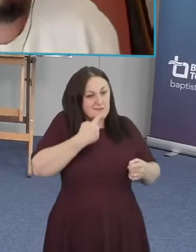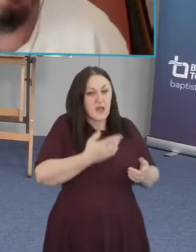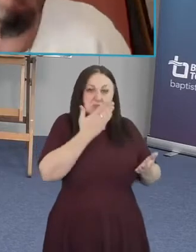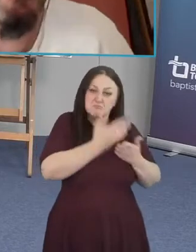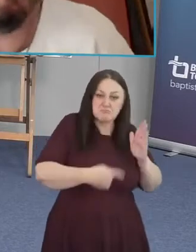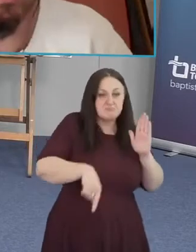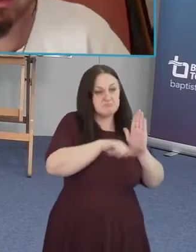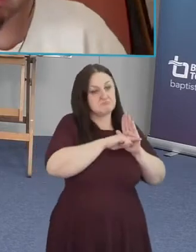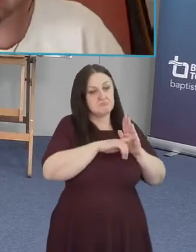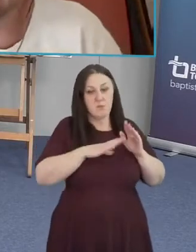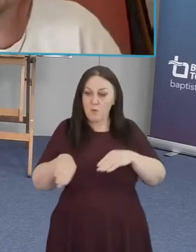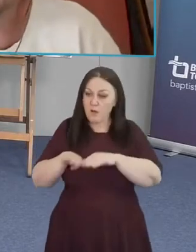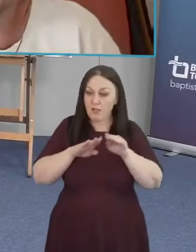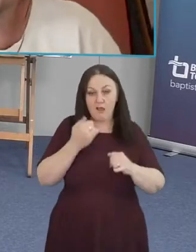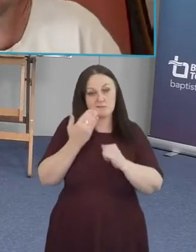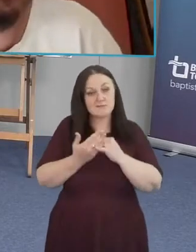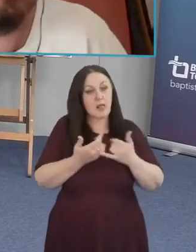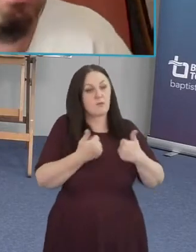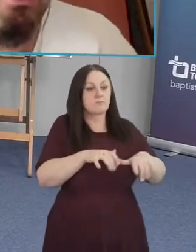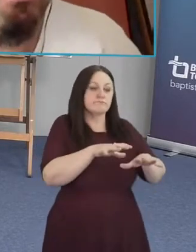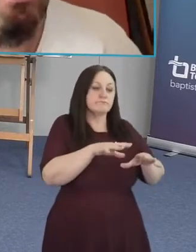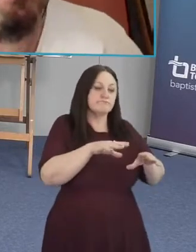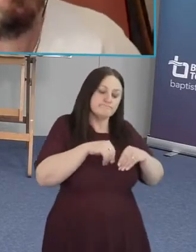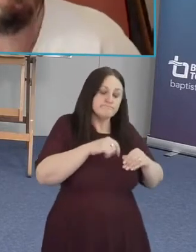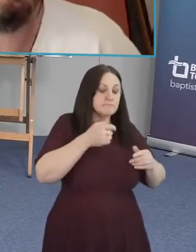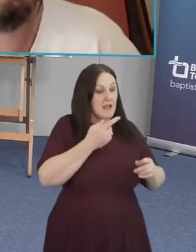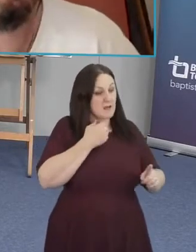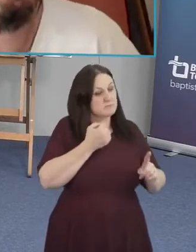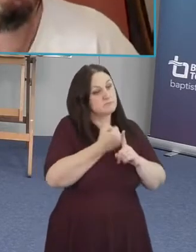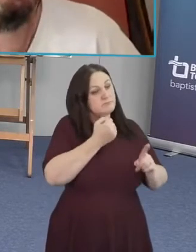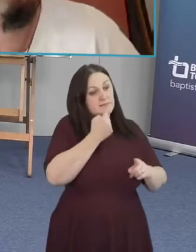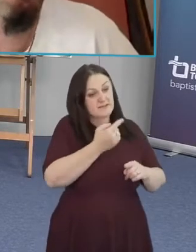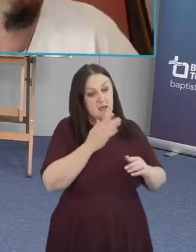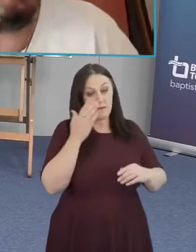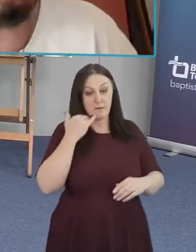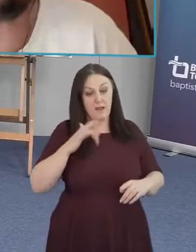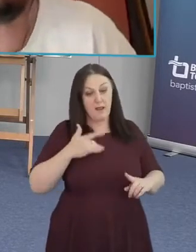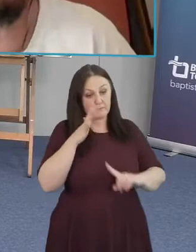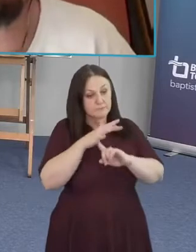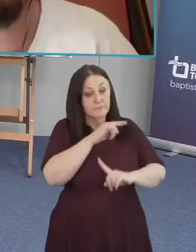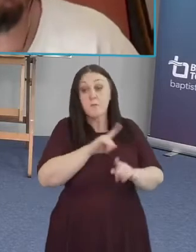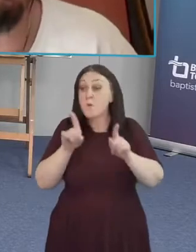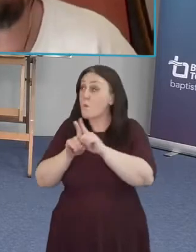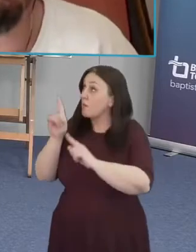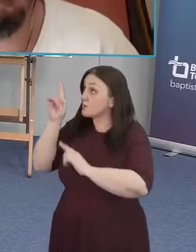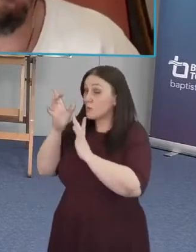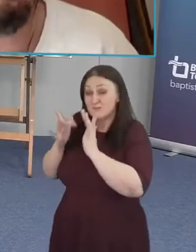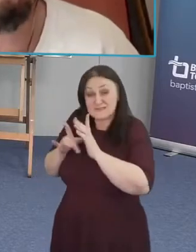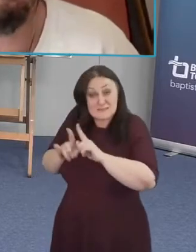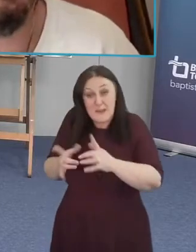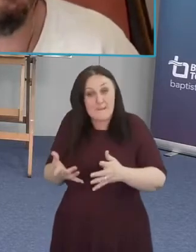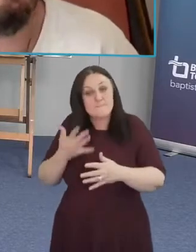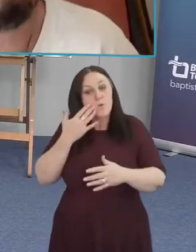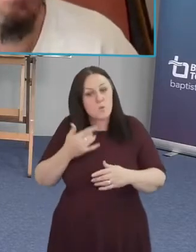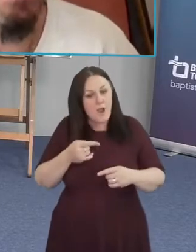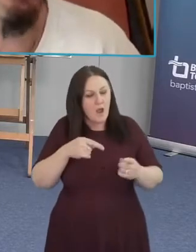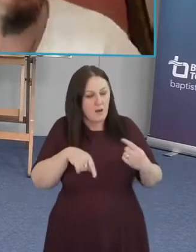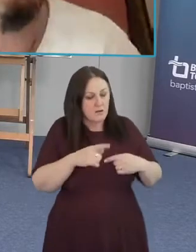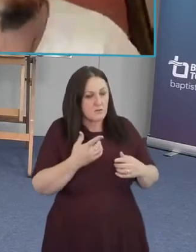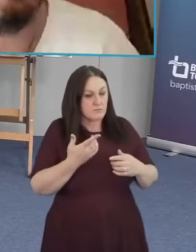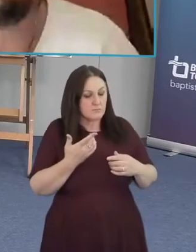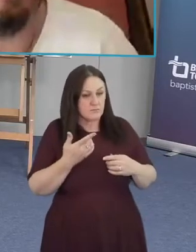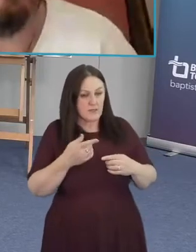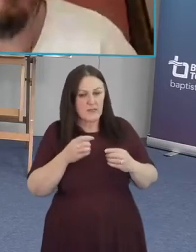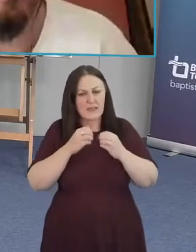and i think it's also um what jesus was doing when he emphasized the people that we've crushed uh in the